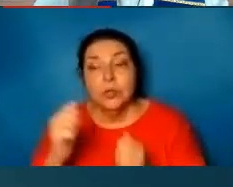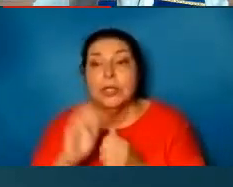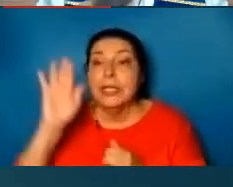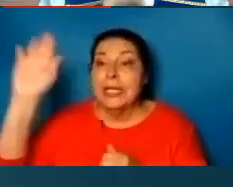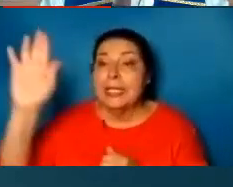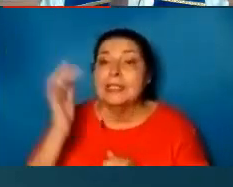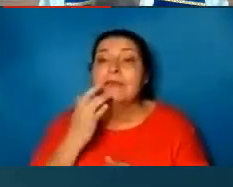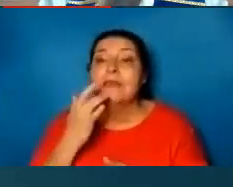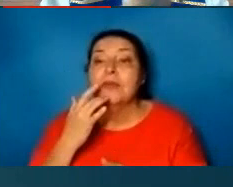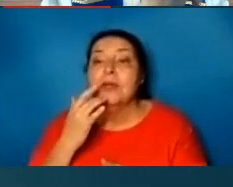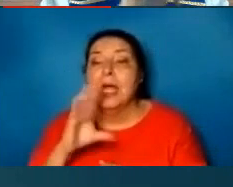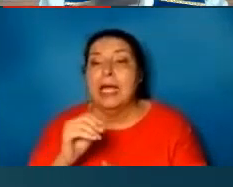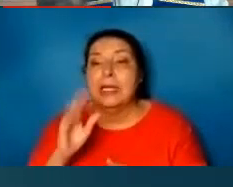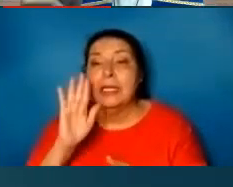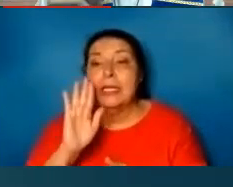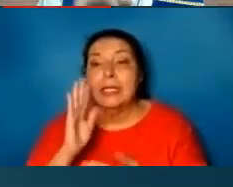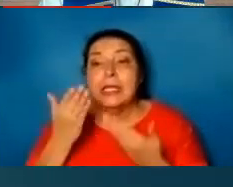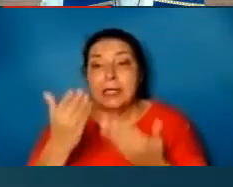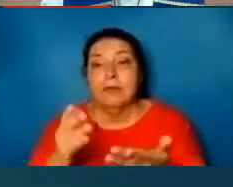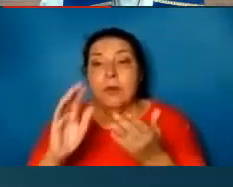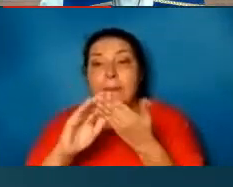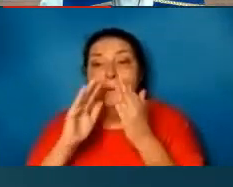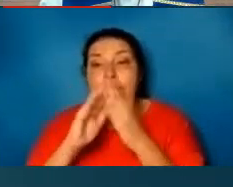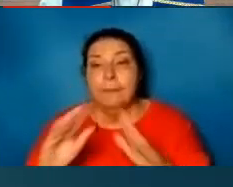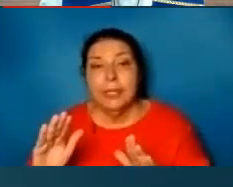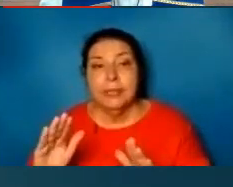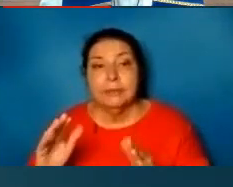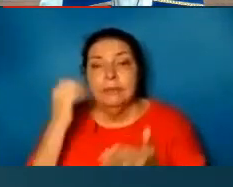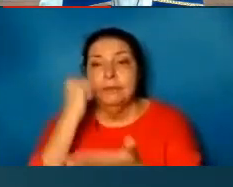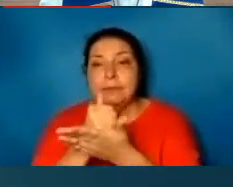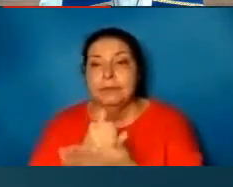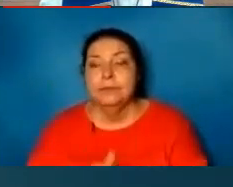his favor and give you peace. Lord. Thanks,